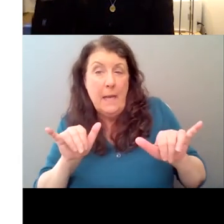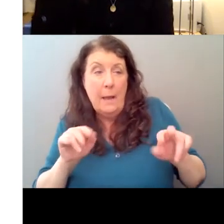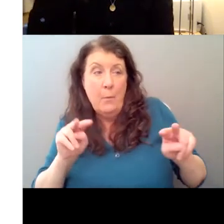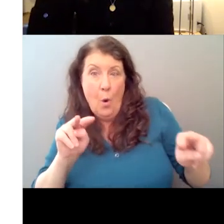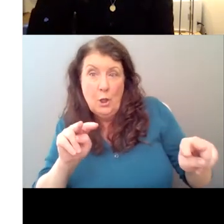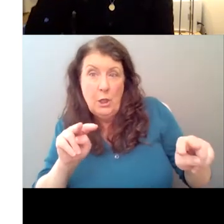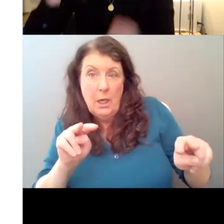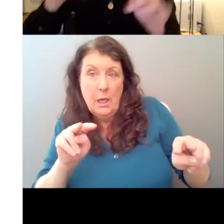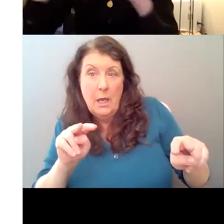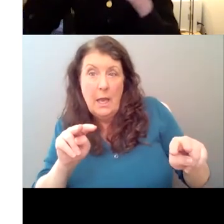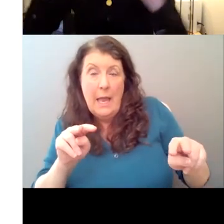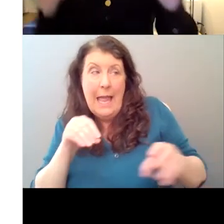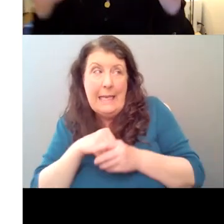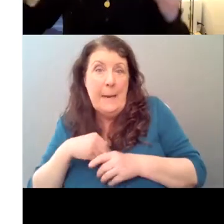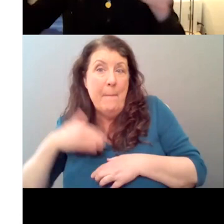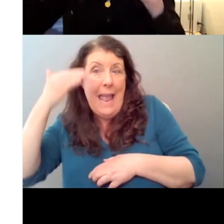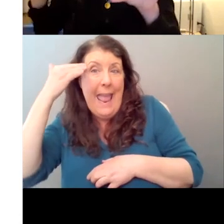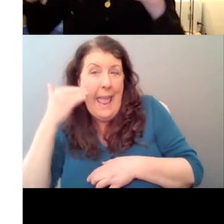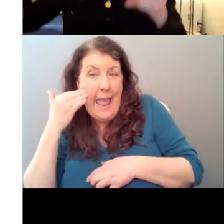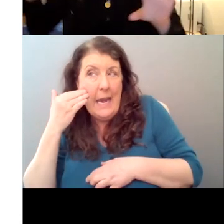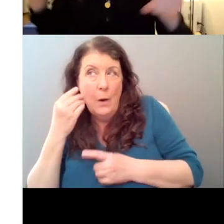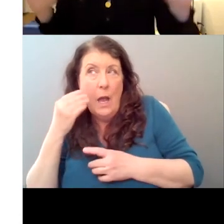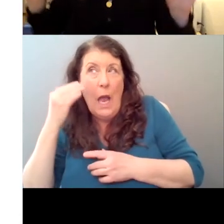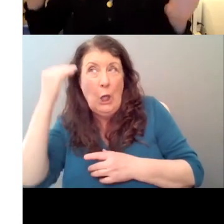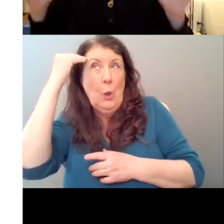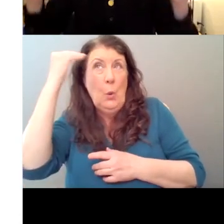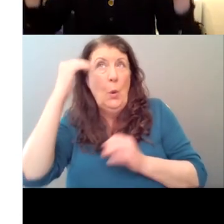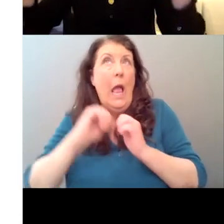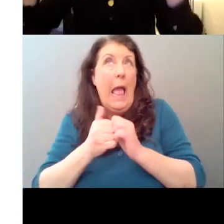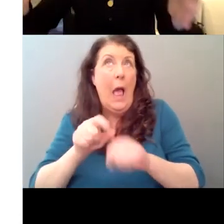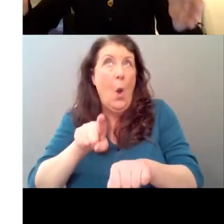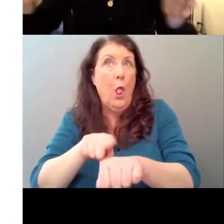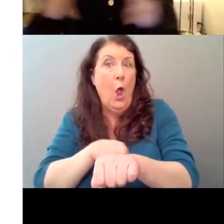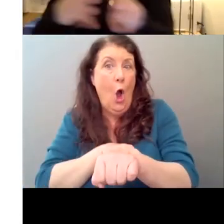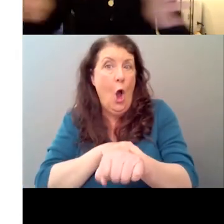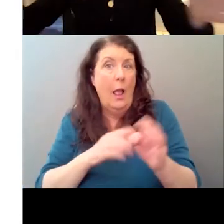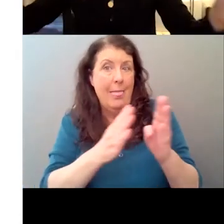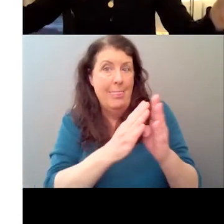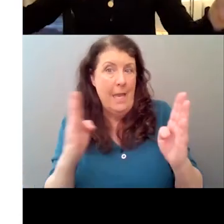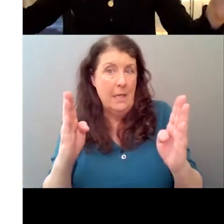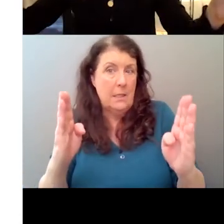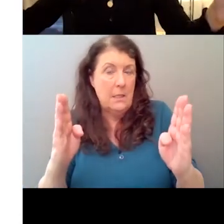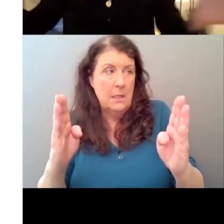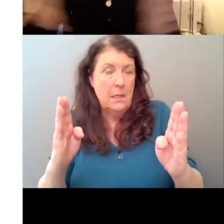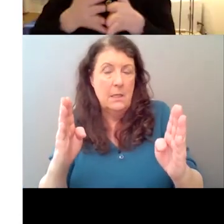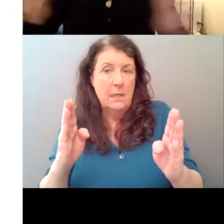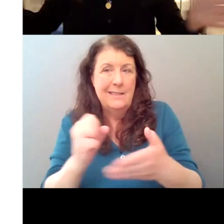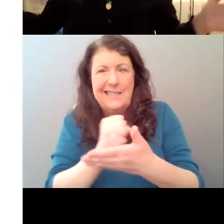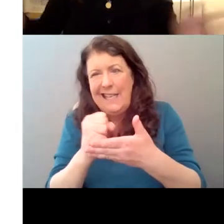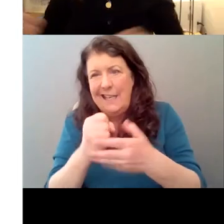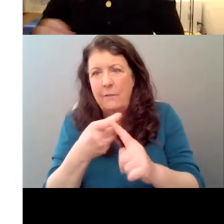and how, how, how, how long it would take to go to these and how the action on the stage could be playing out as one,